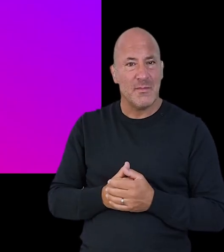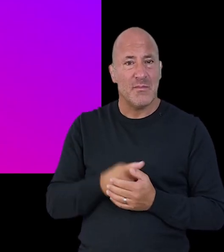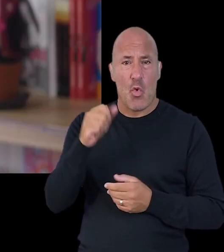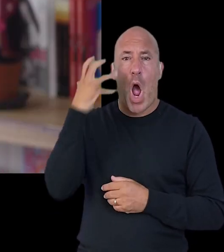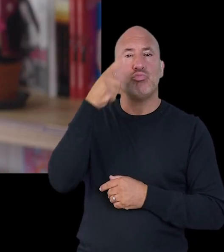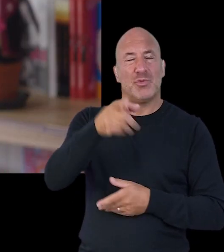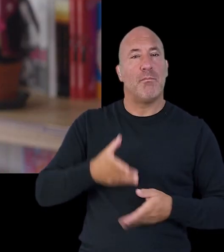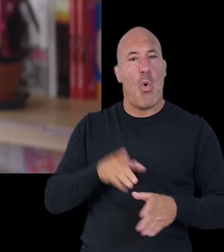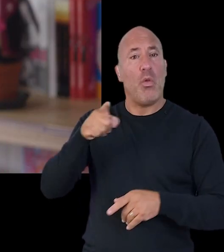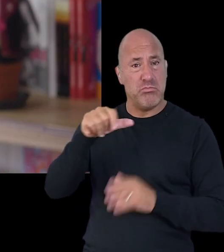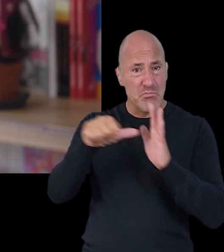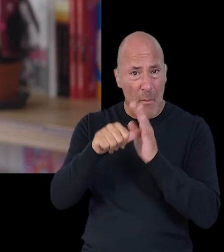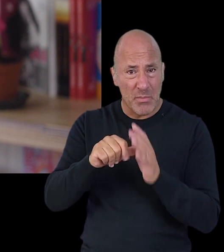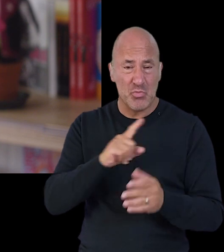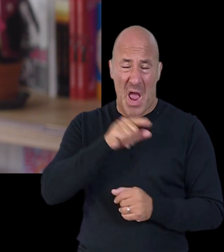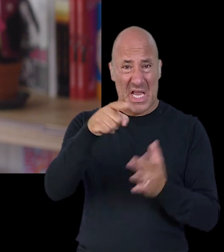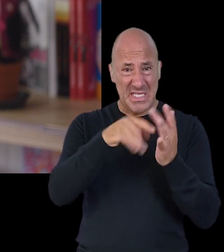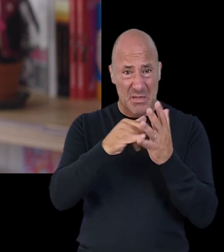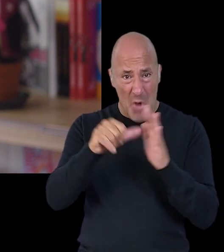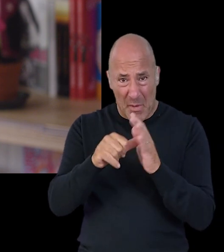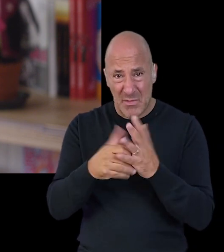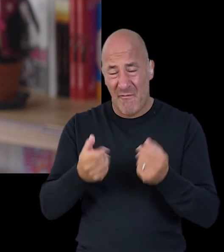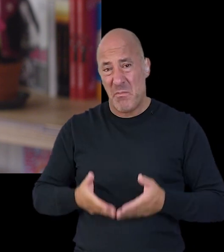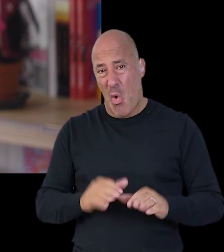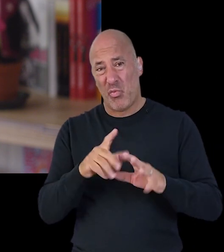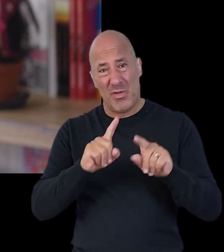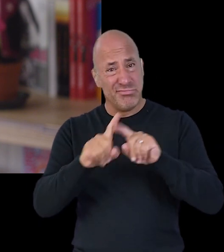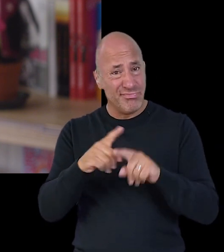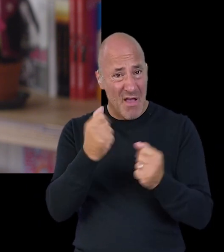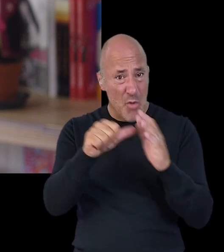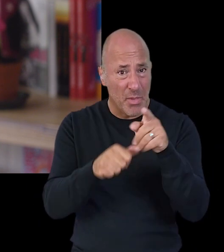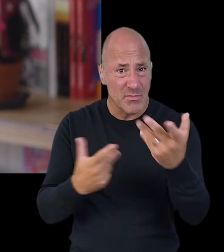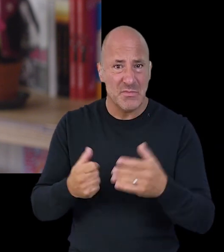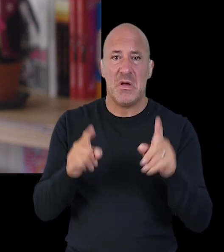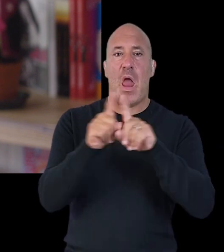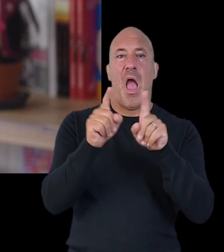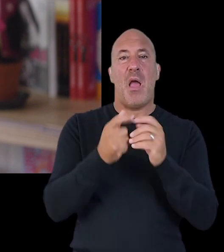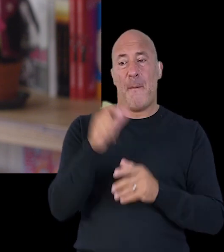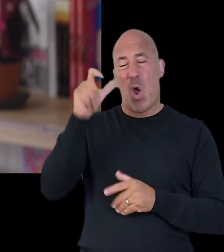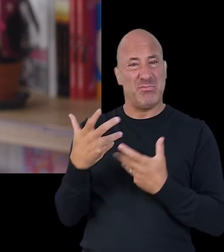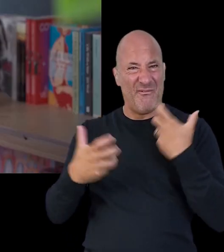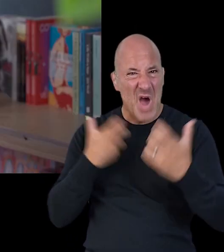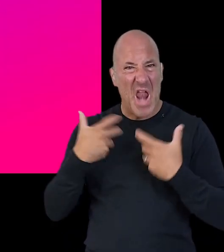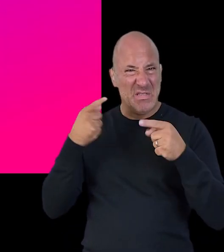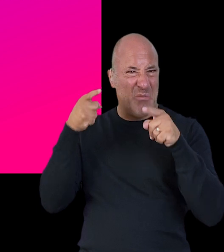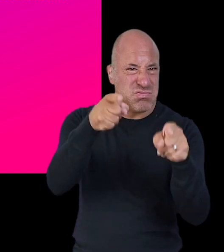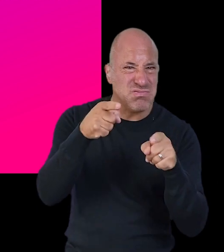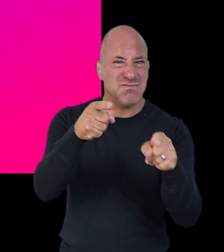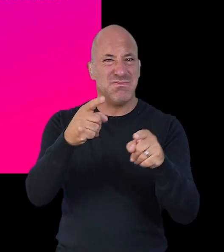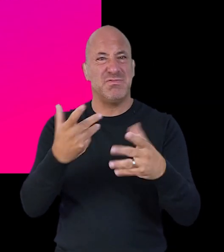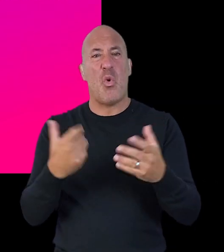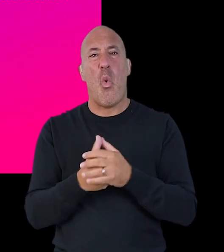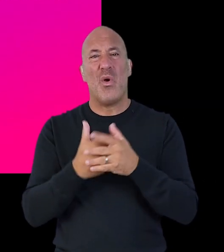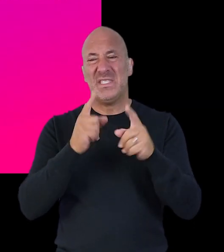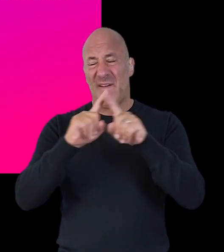date did you have any problems in your country of origin because you're intersex born with variations of sex characteristics for example